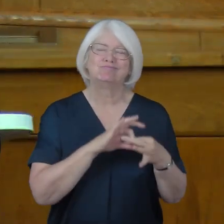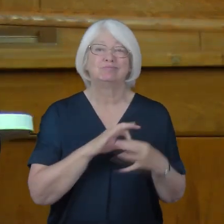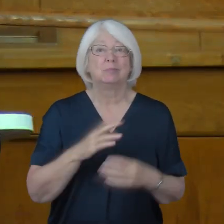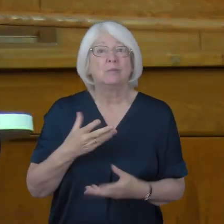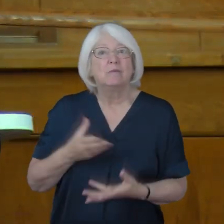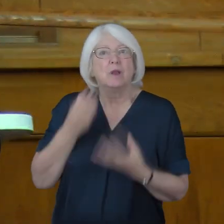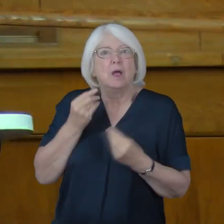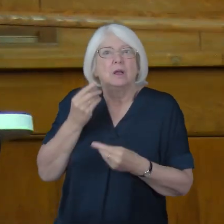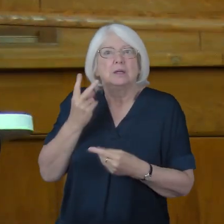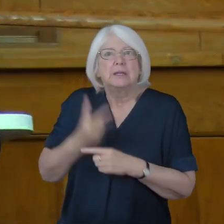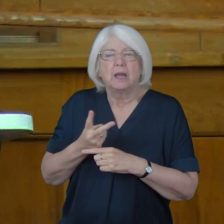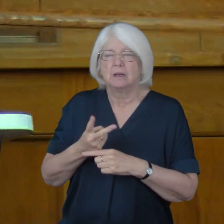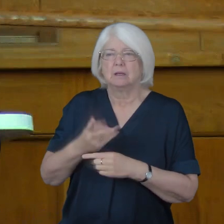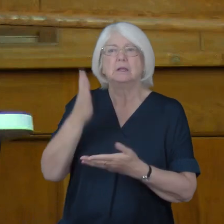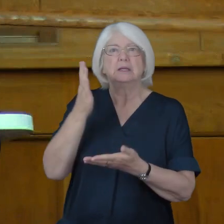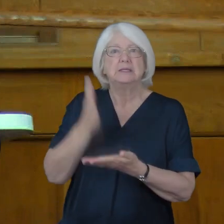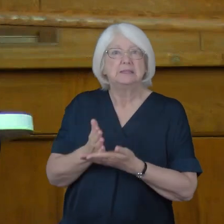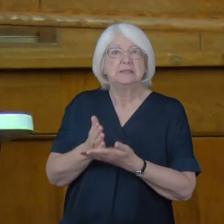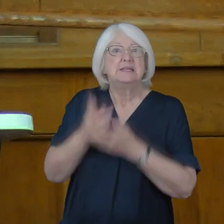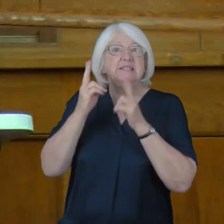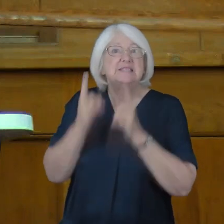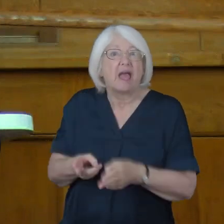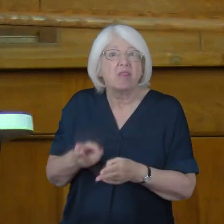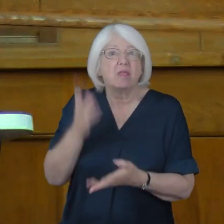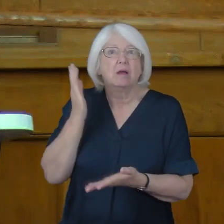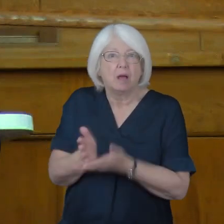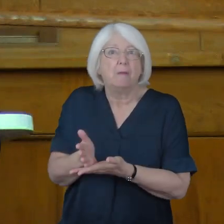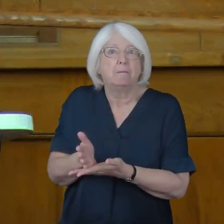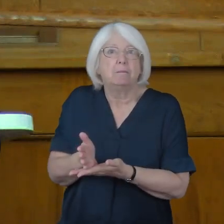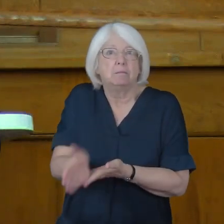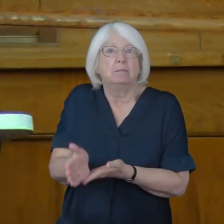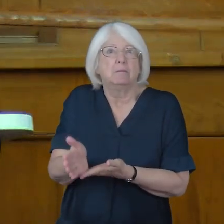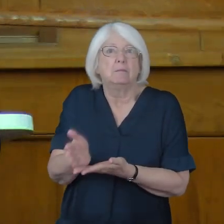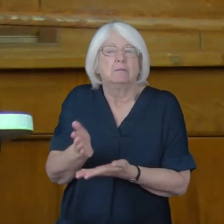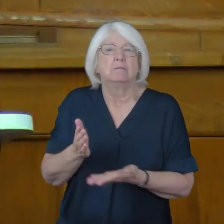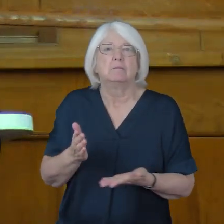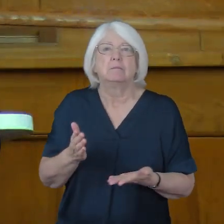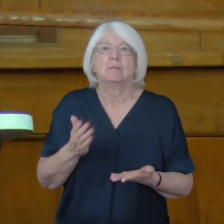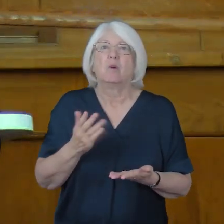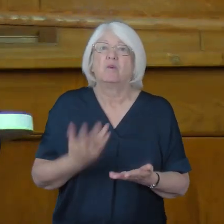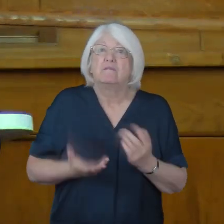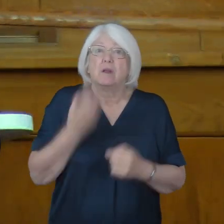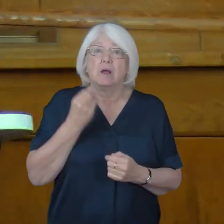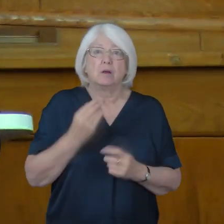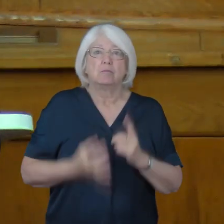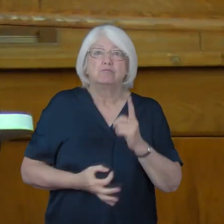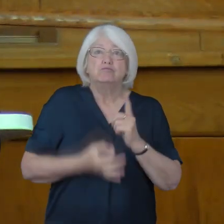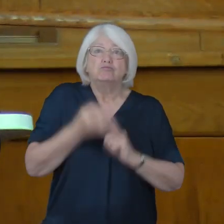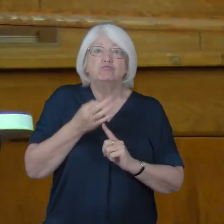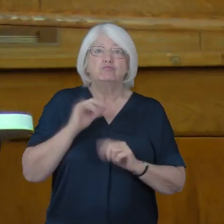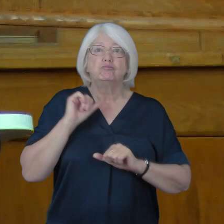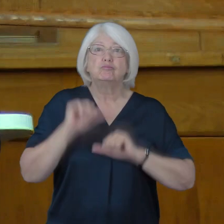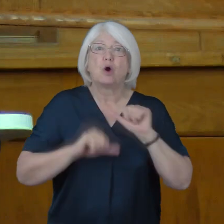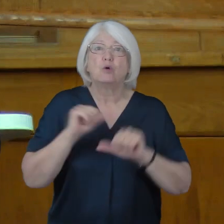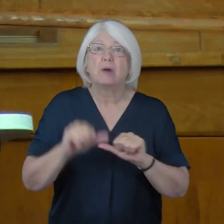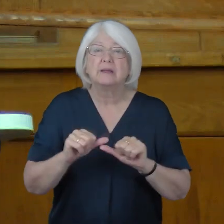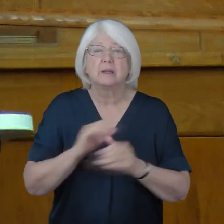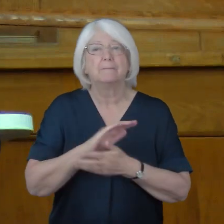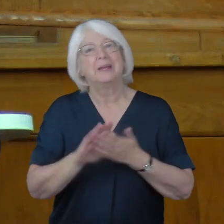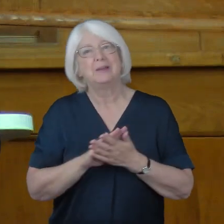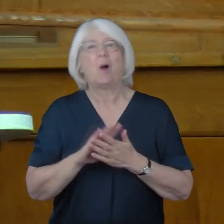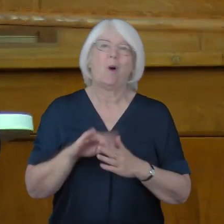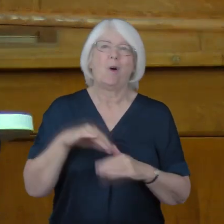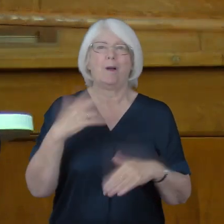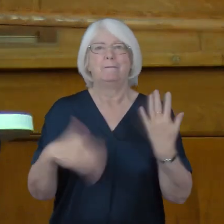that death is real. We have learned that progress doesn't mean living in a pain-free